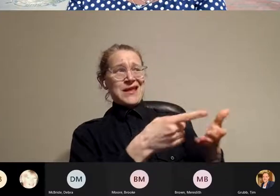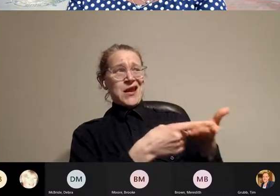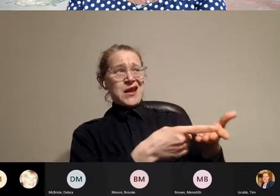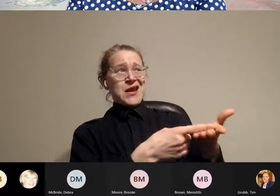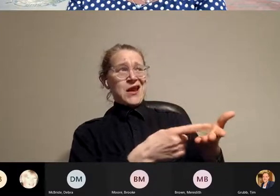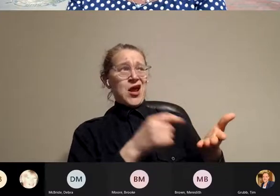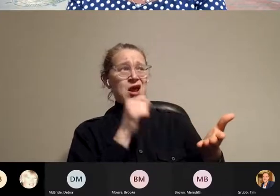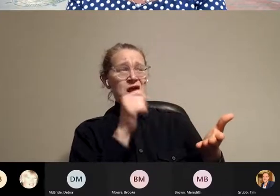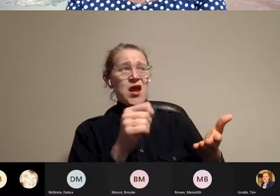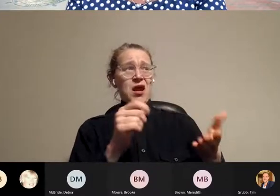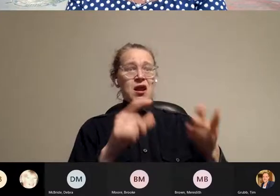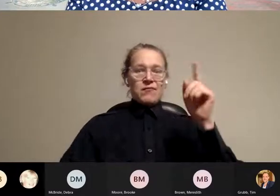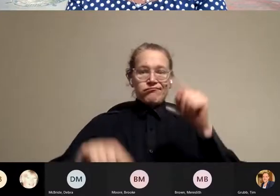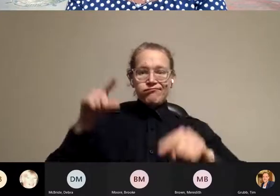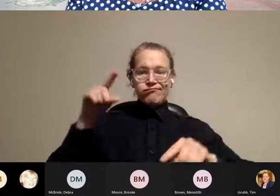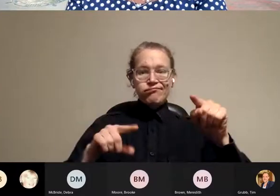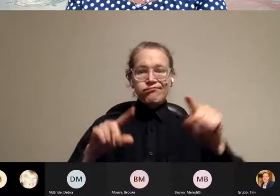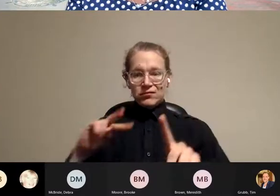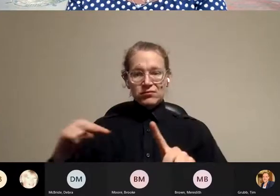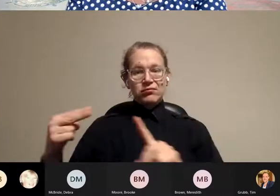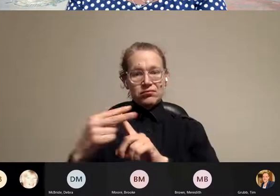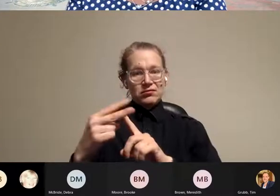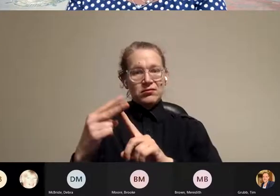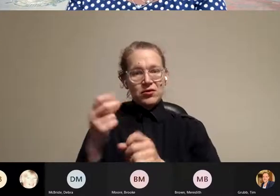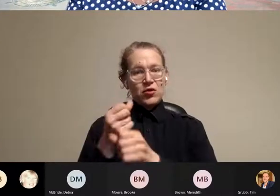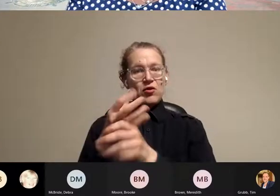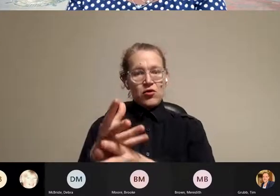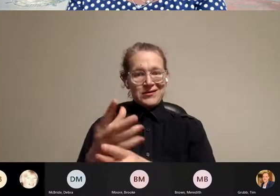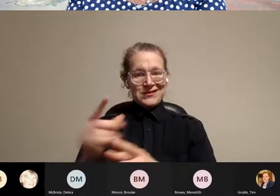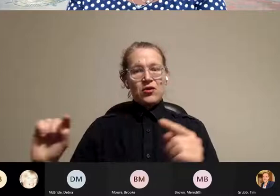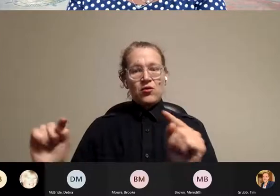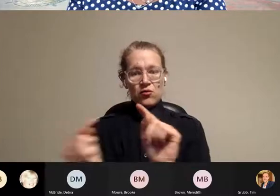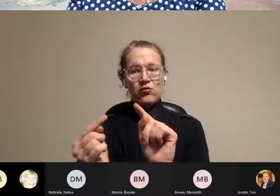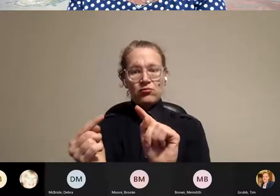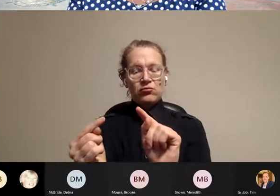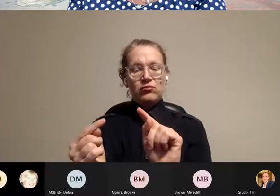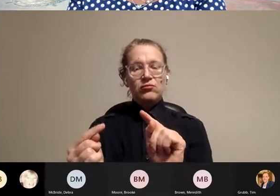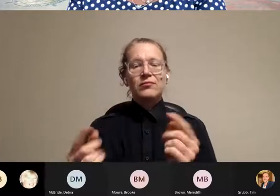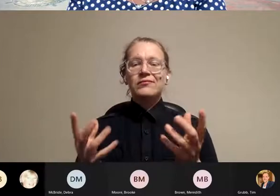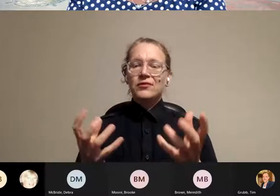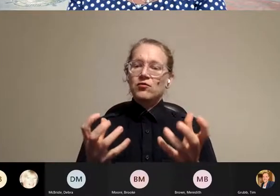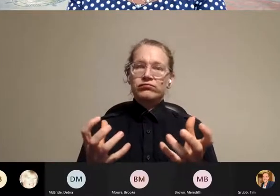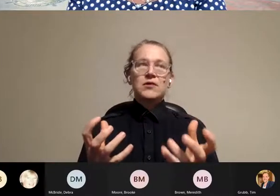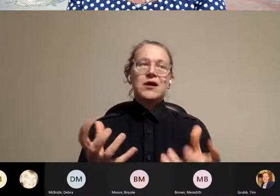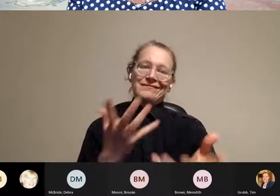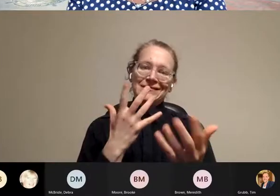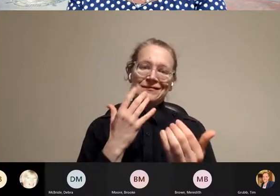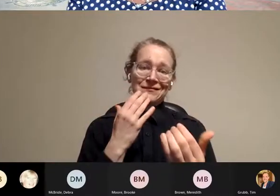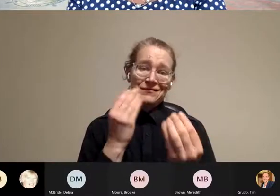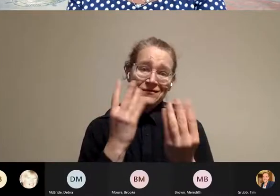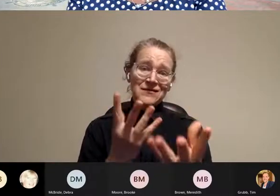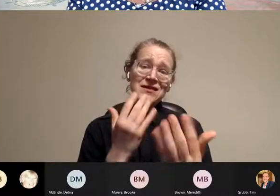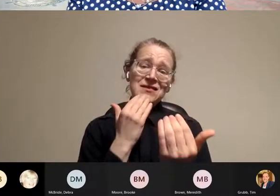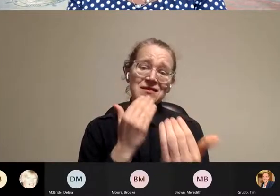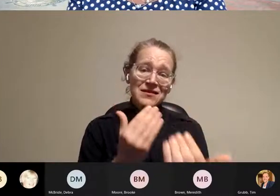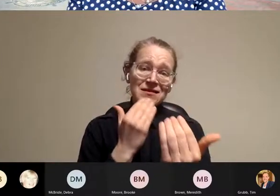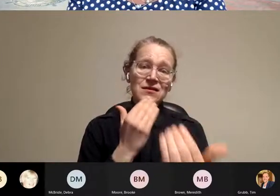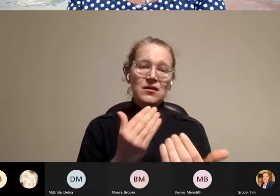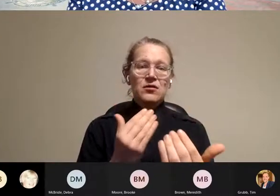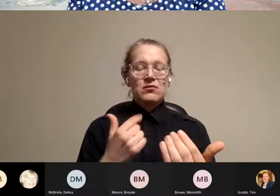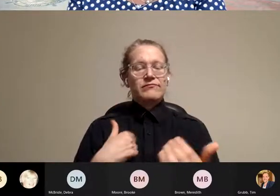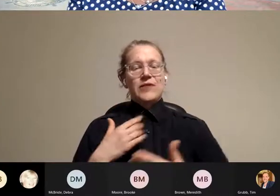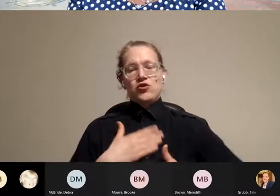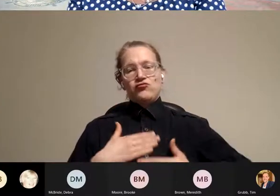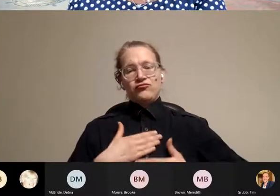So I just wanted to, yeah, really express my gratitude and say thanks for how much I enjoyed your